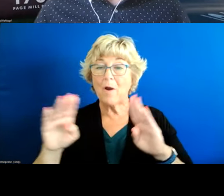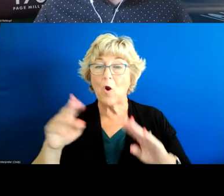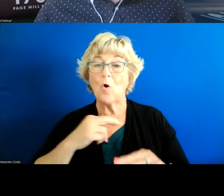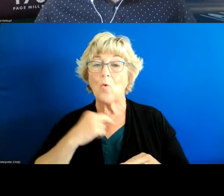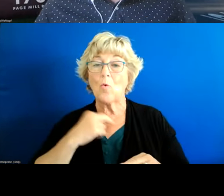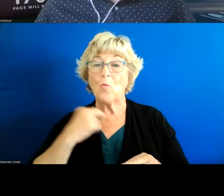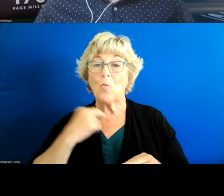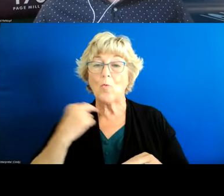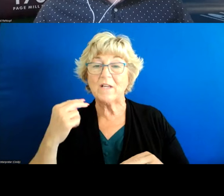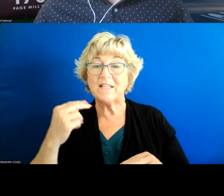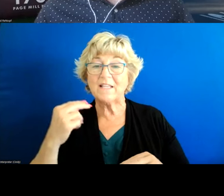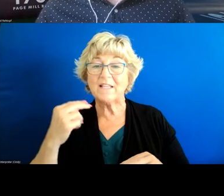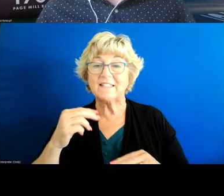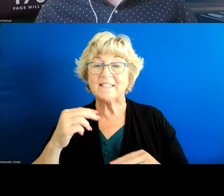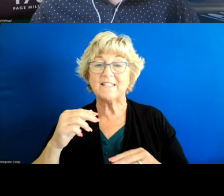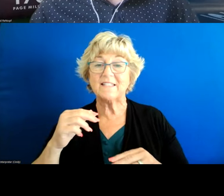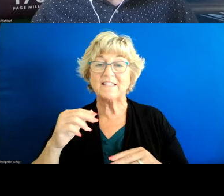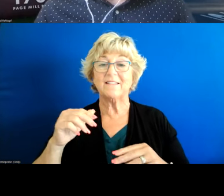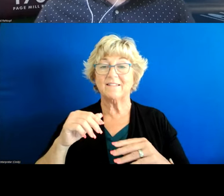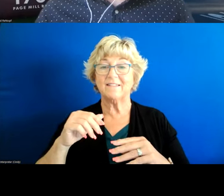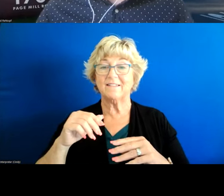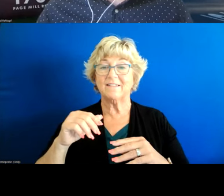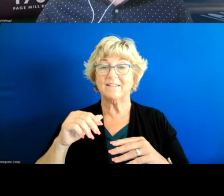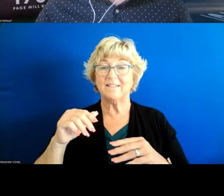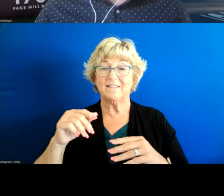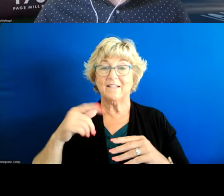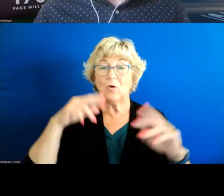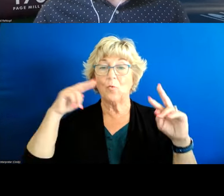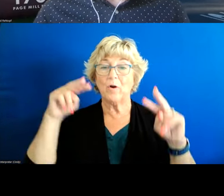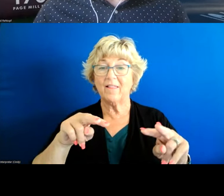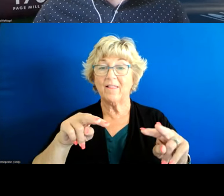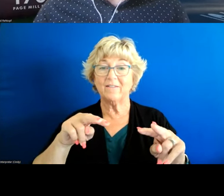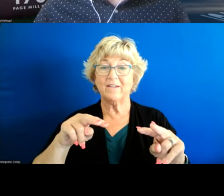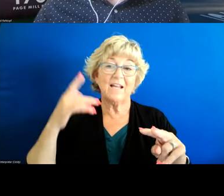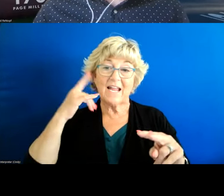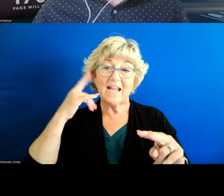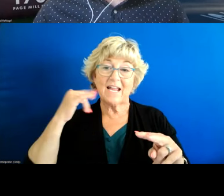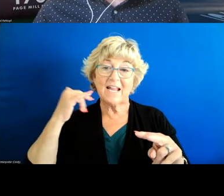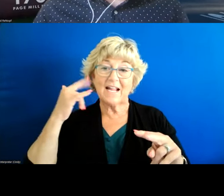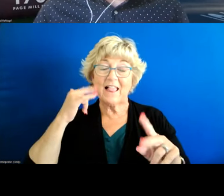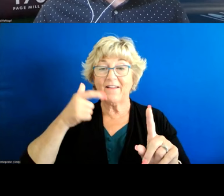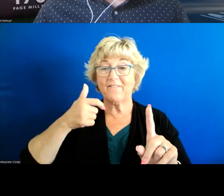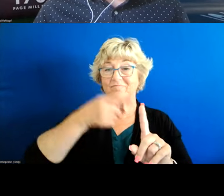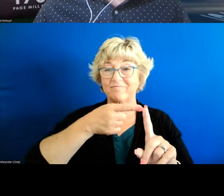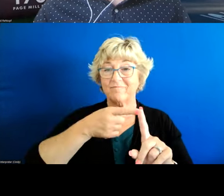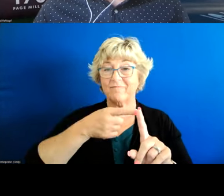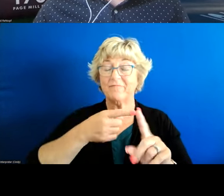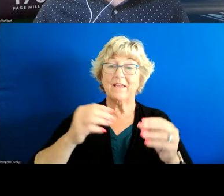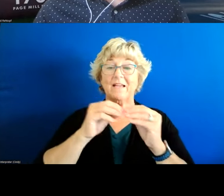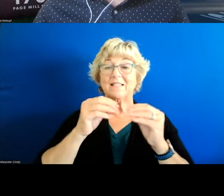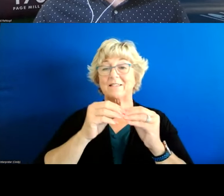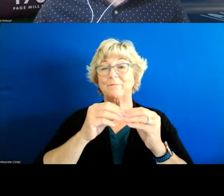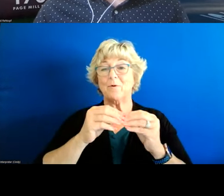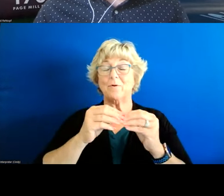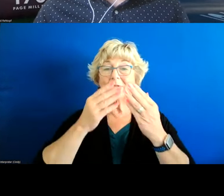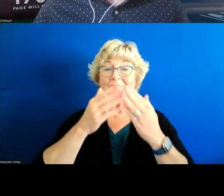data i think when we go to or if we go to sort of a california specific survey that opens up a lot more possibilities and the type